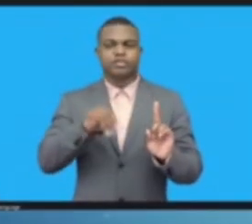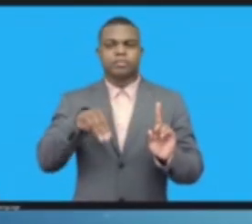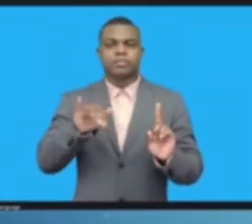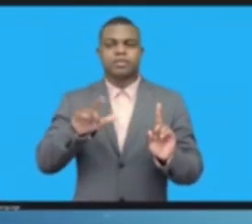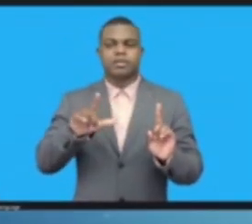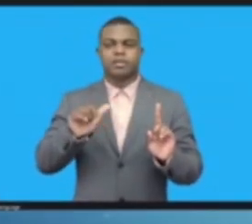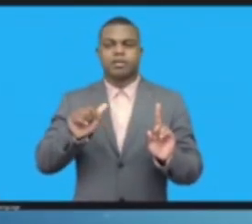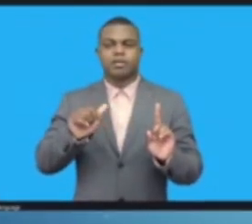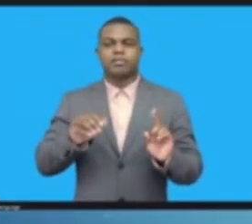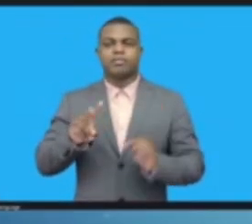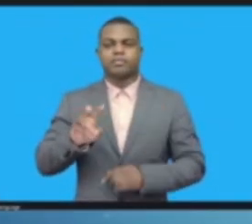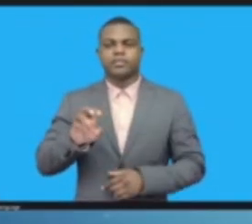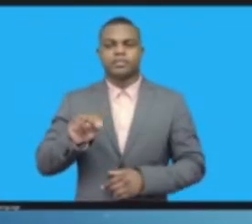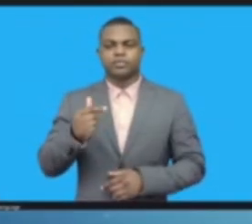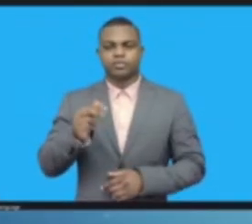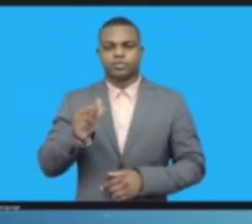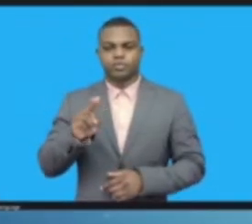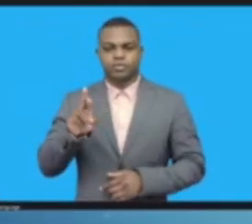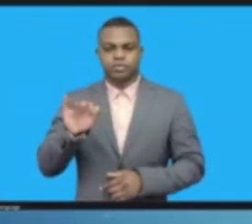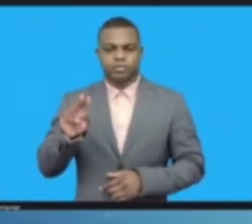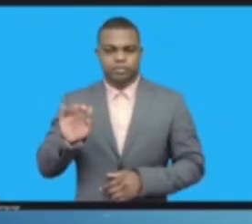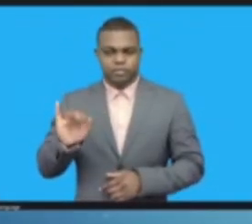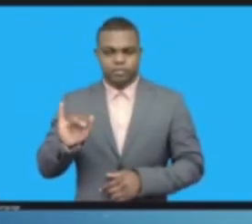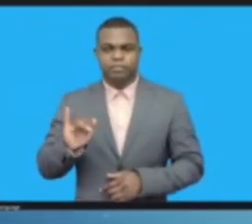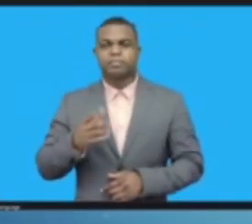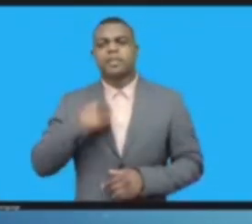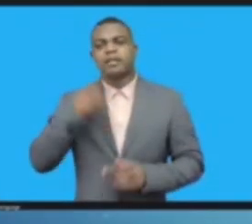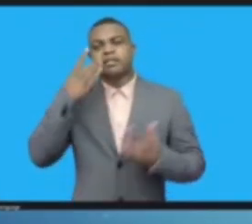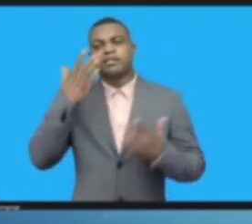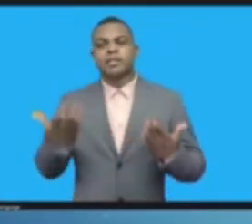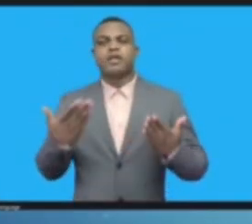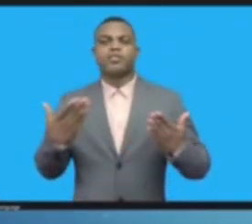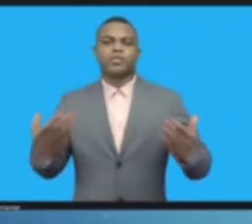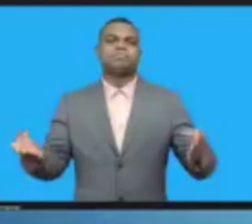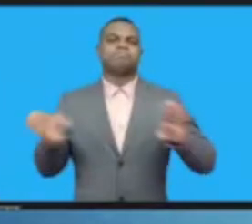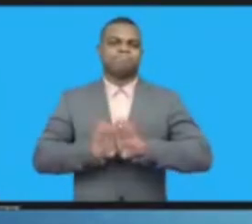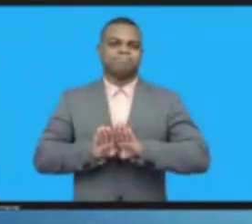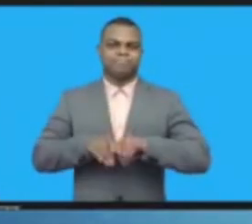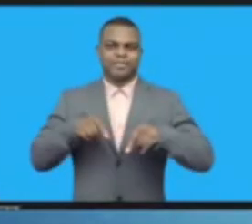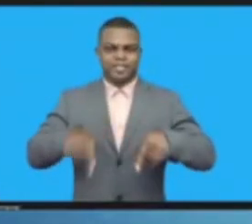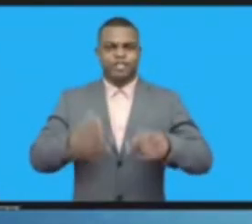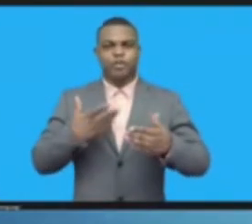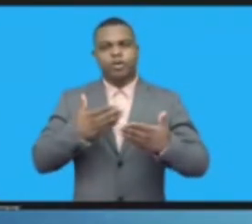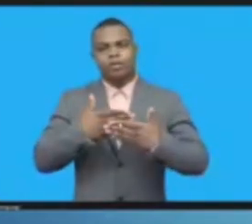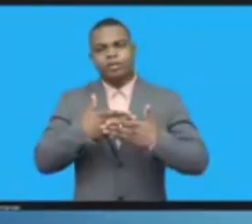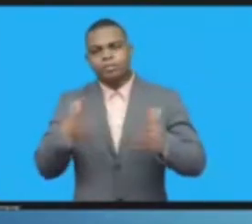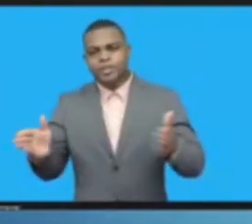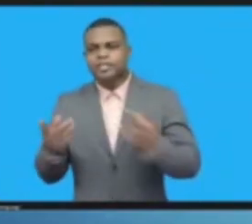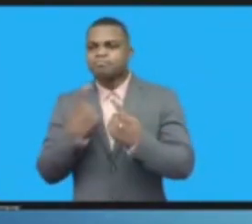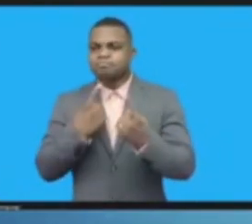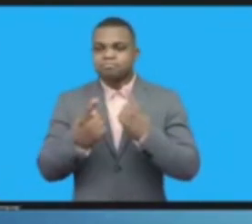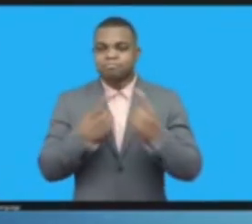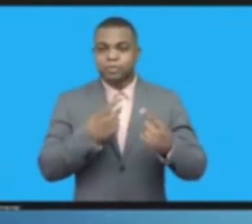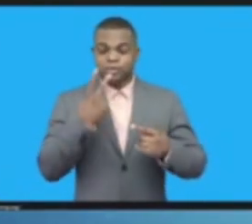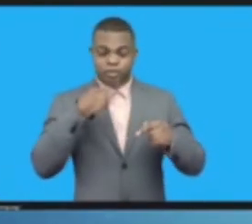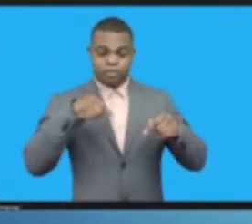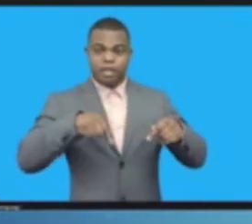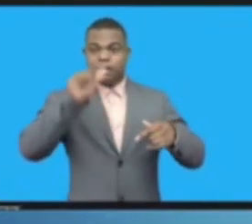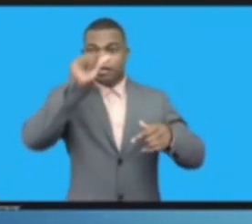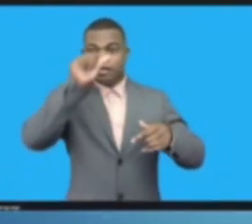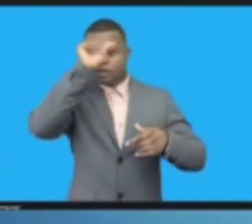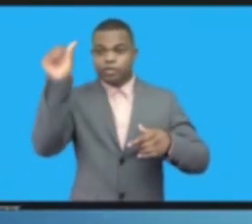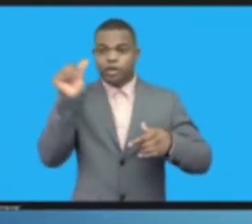With the Ethiopian calendar, it is 2015, but it doesn't mean that they are behind times because we are ahead of time